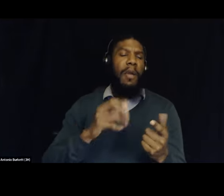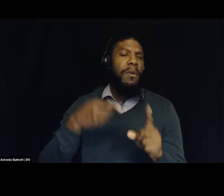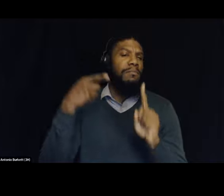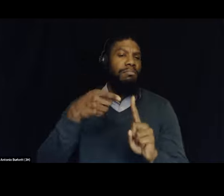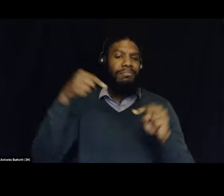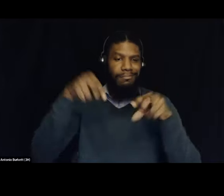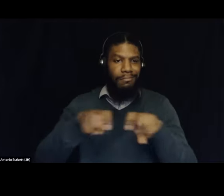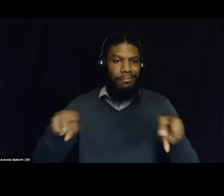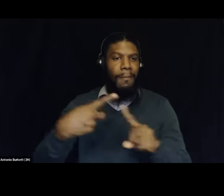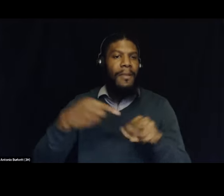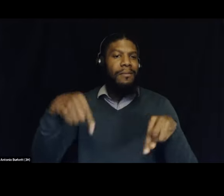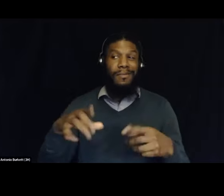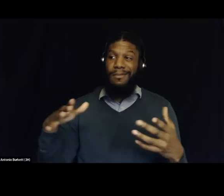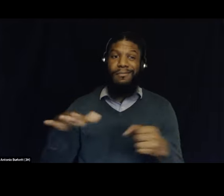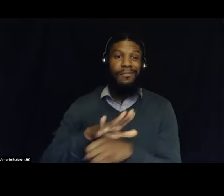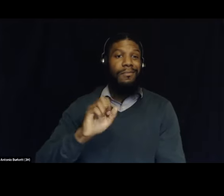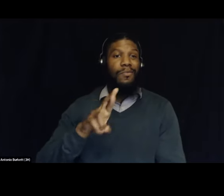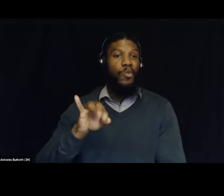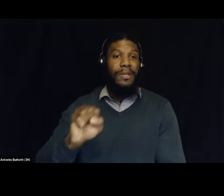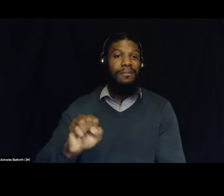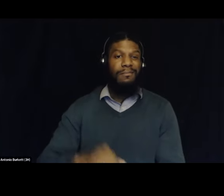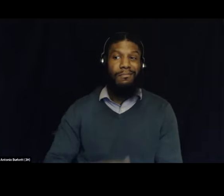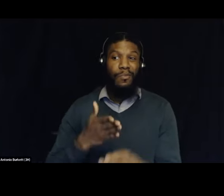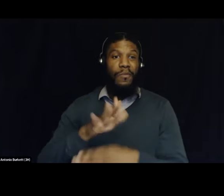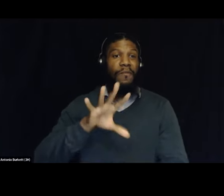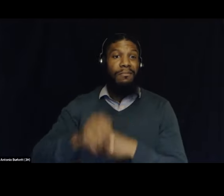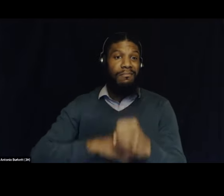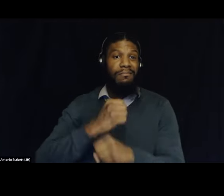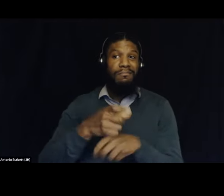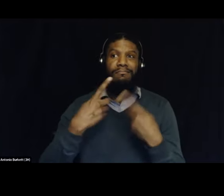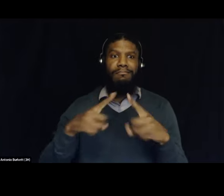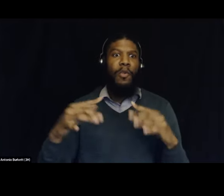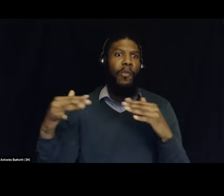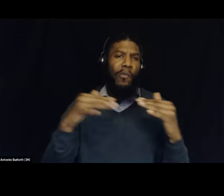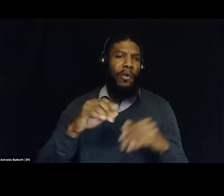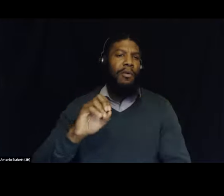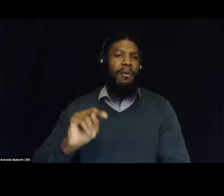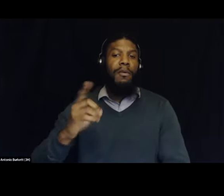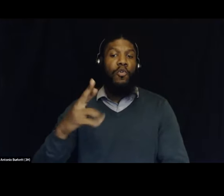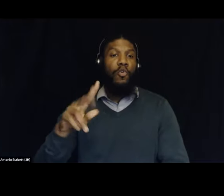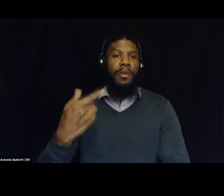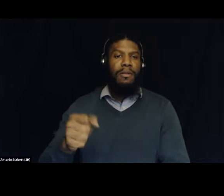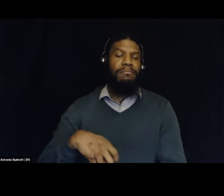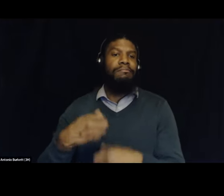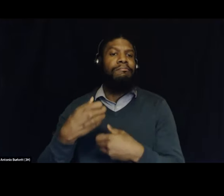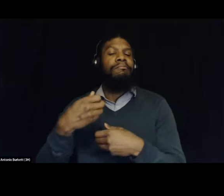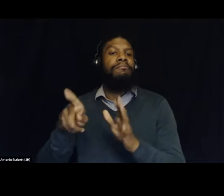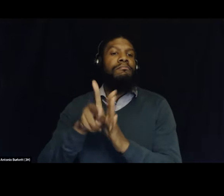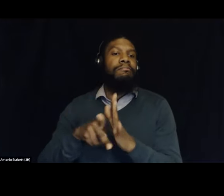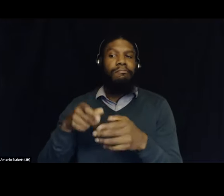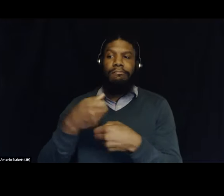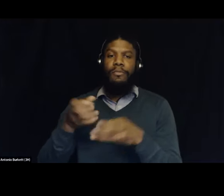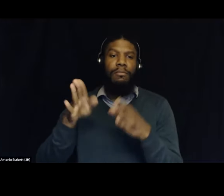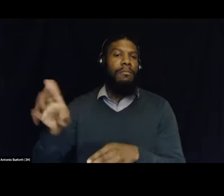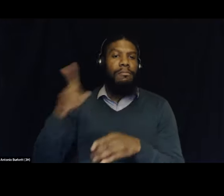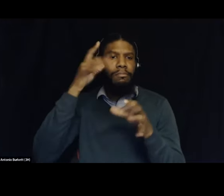this entire series. For more than 50 years of the declared war on drugs, policymakers' decisions about drugs have